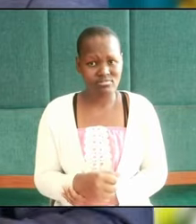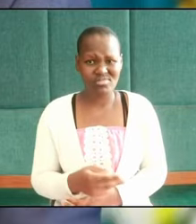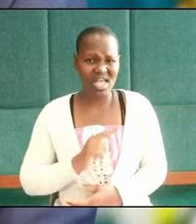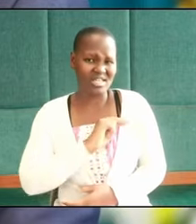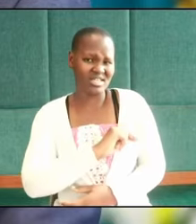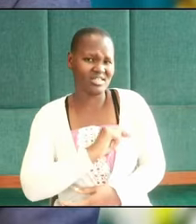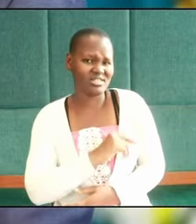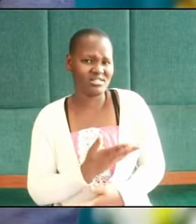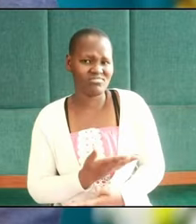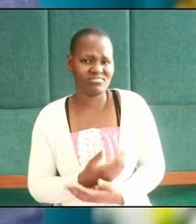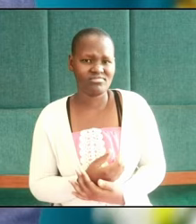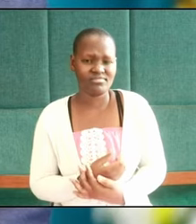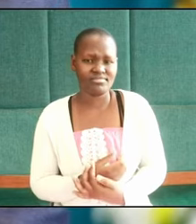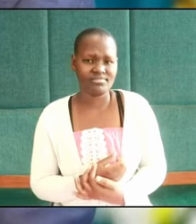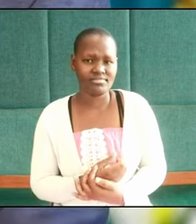biological